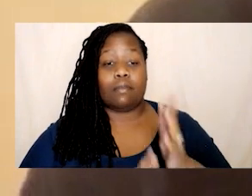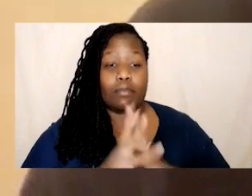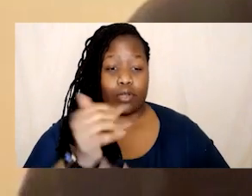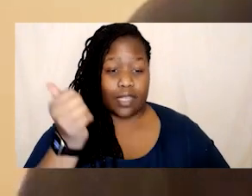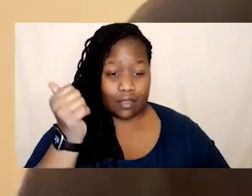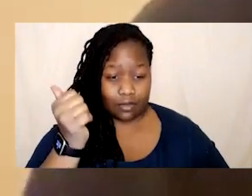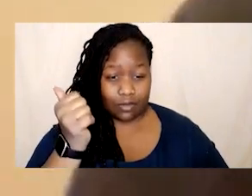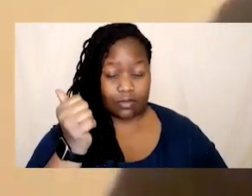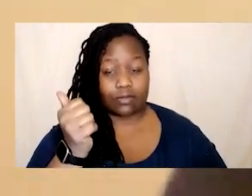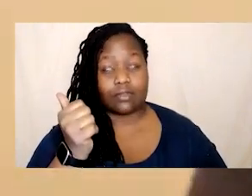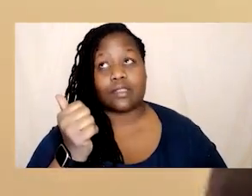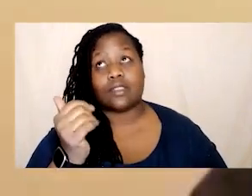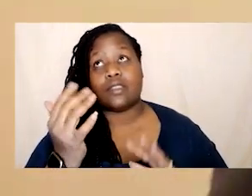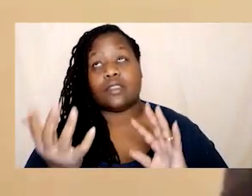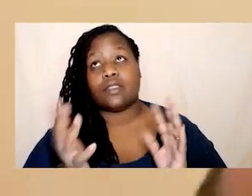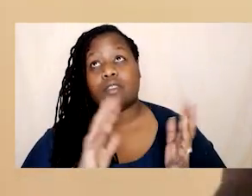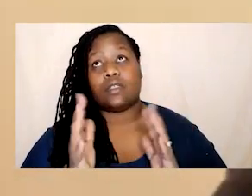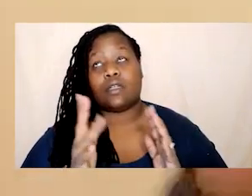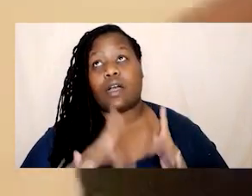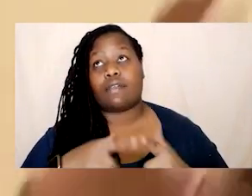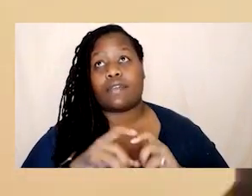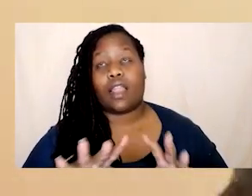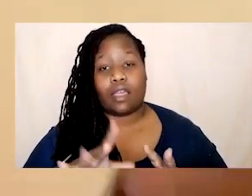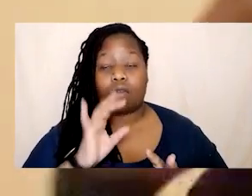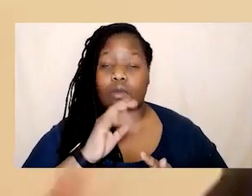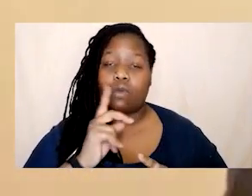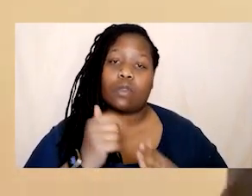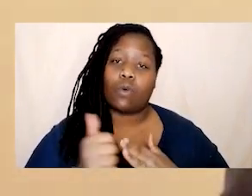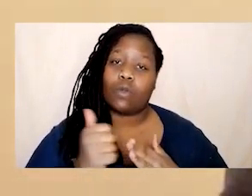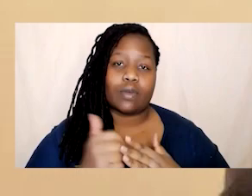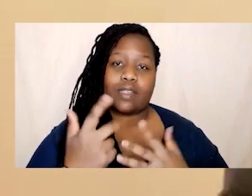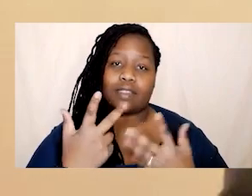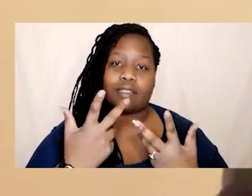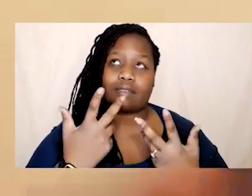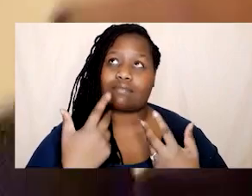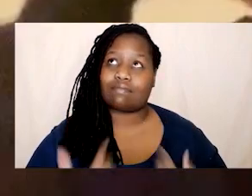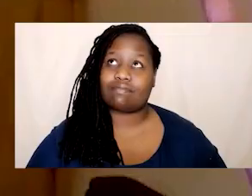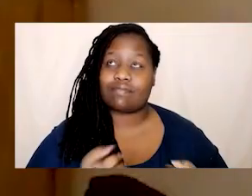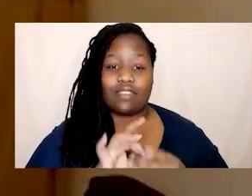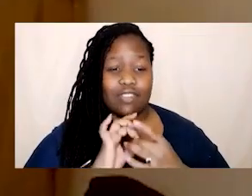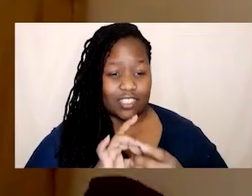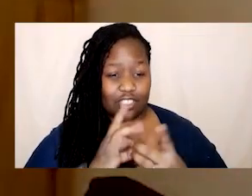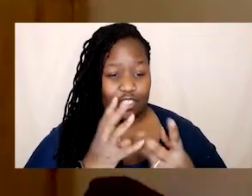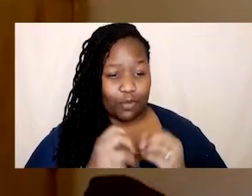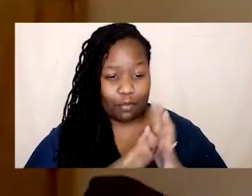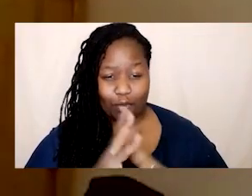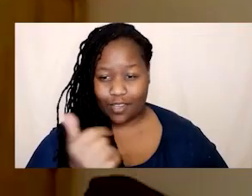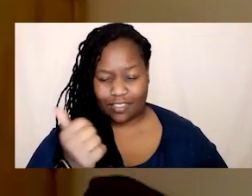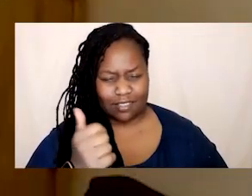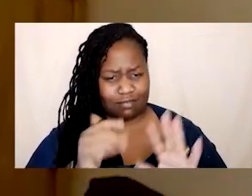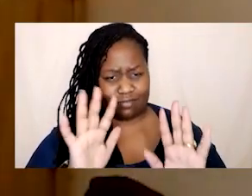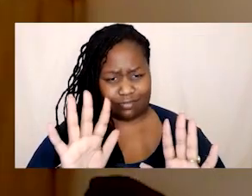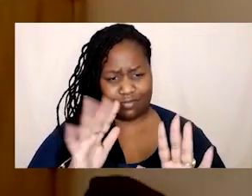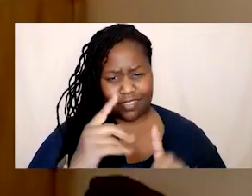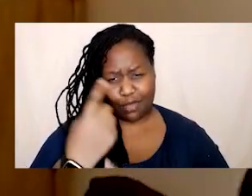i feel like we're always going to have a relationship with burnout speak for yourself that's not